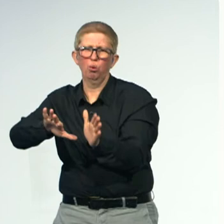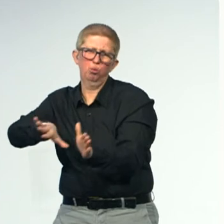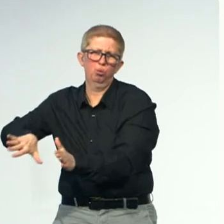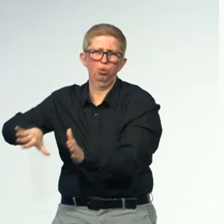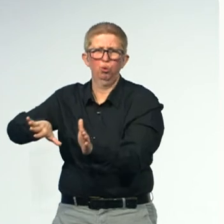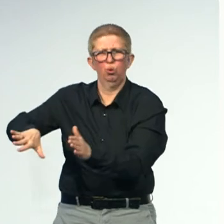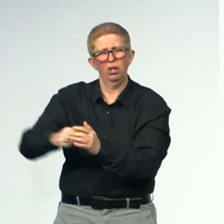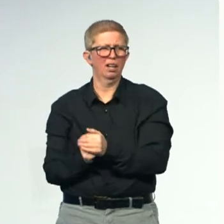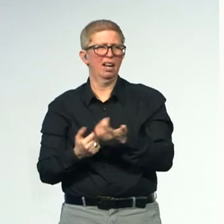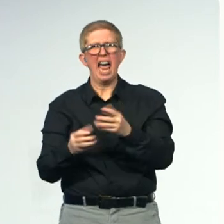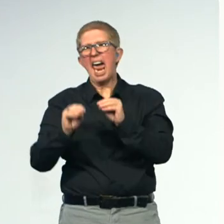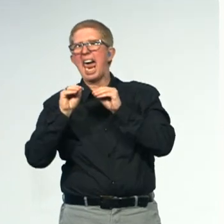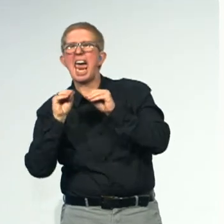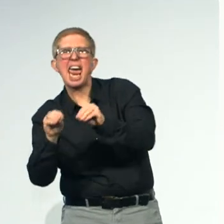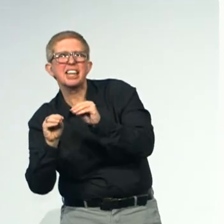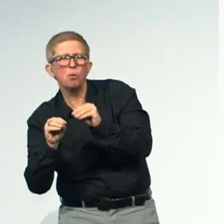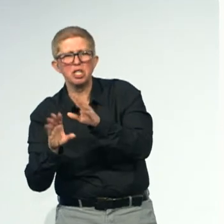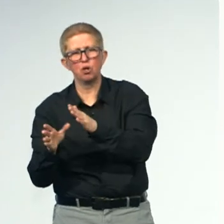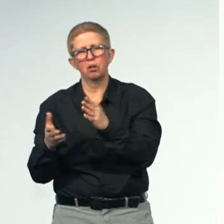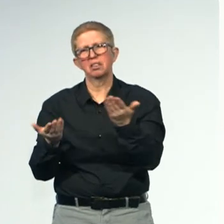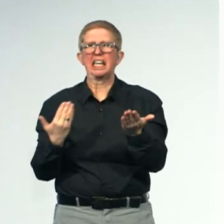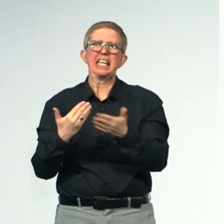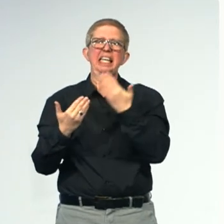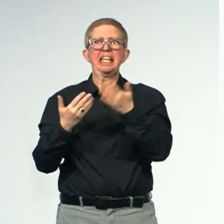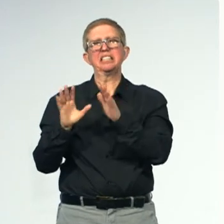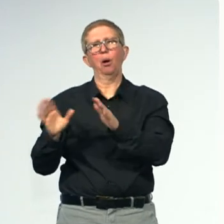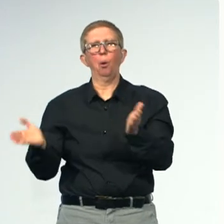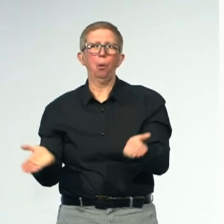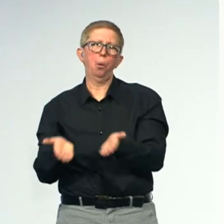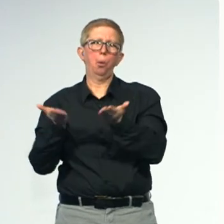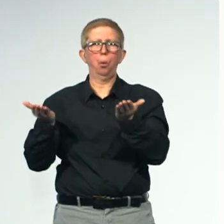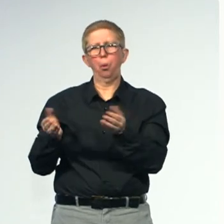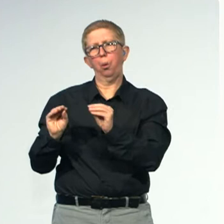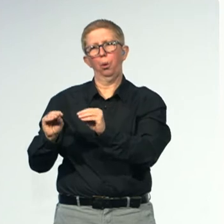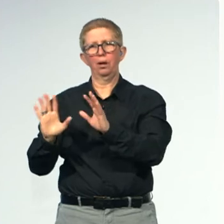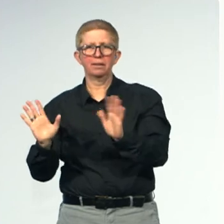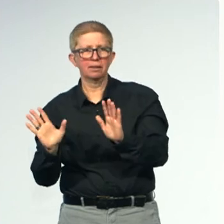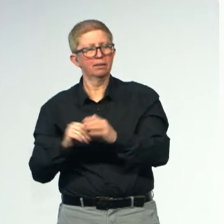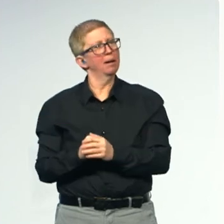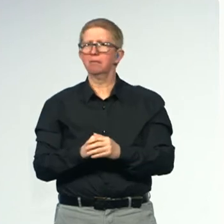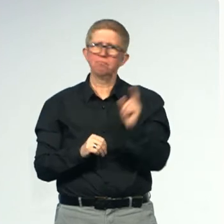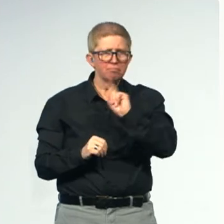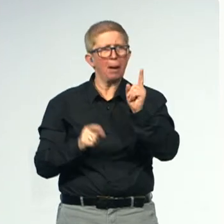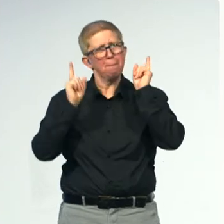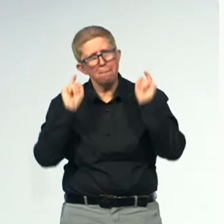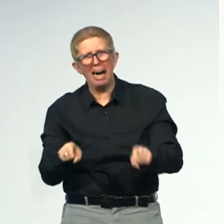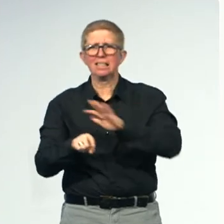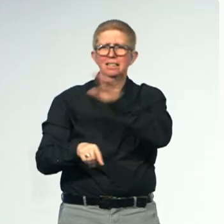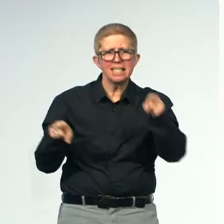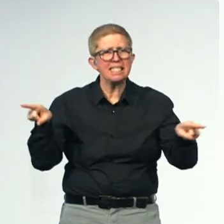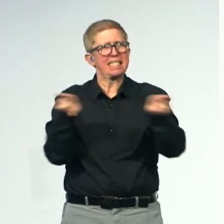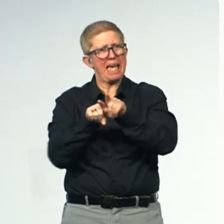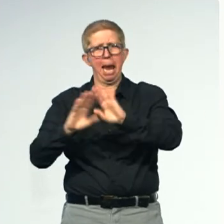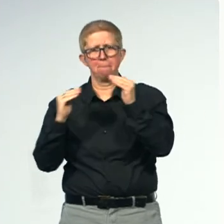actually. Because every children, every student, has the same need of learning. The same opportunity to